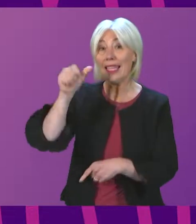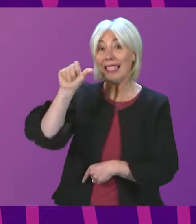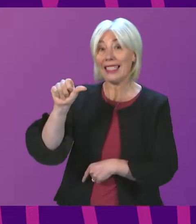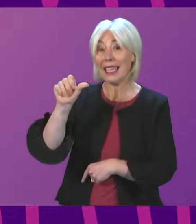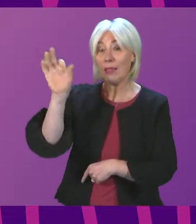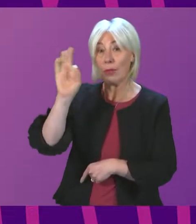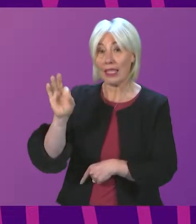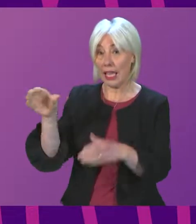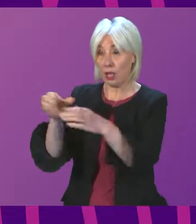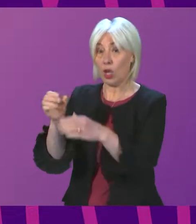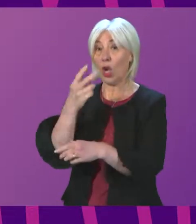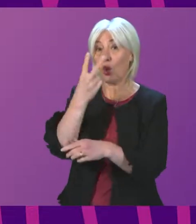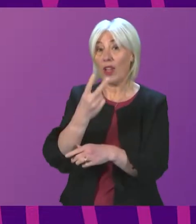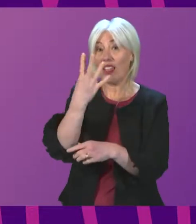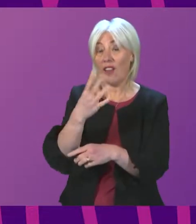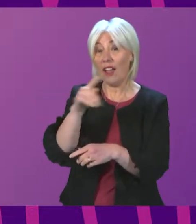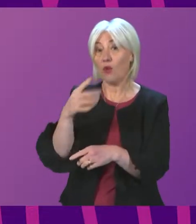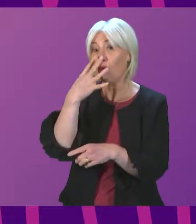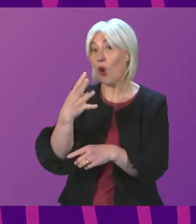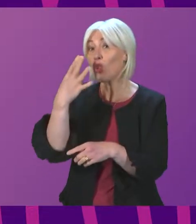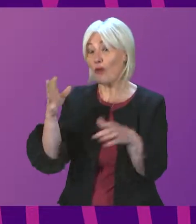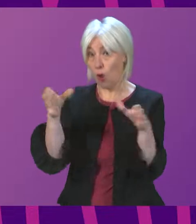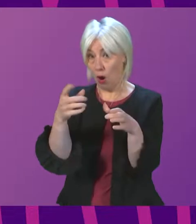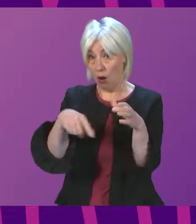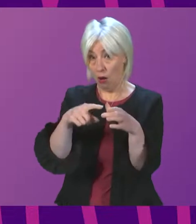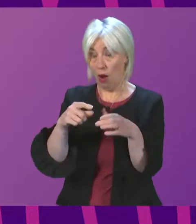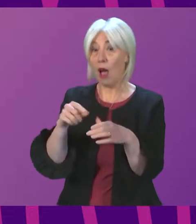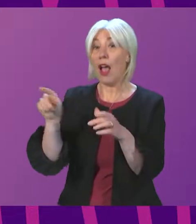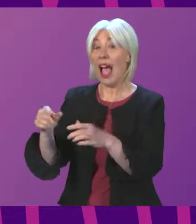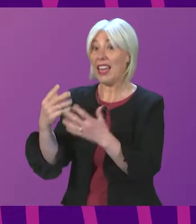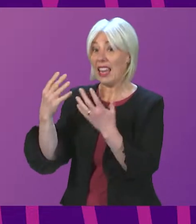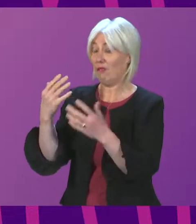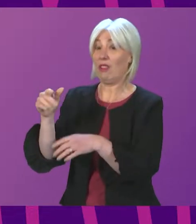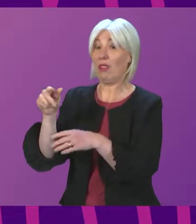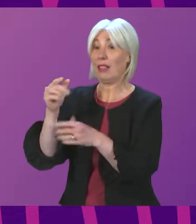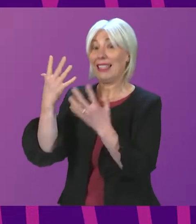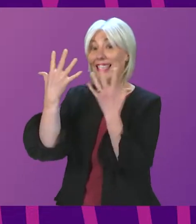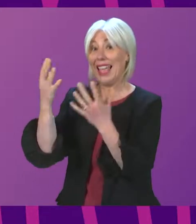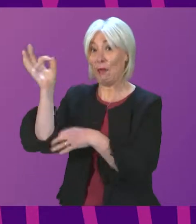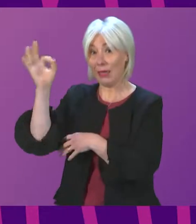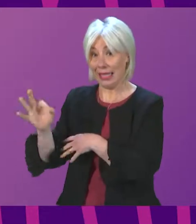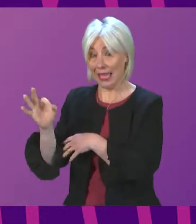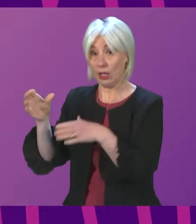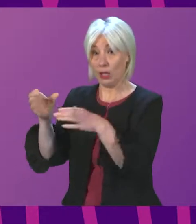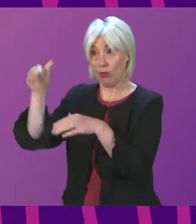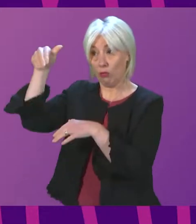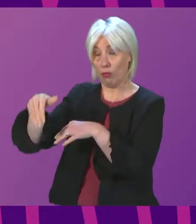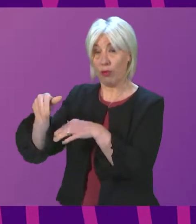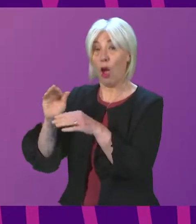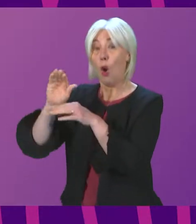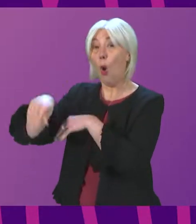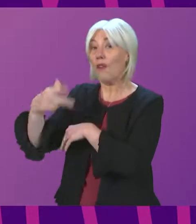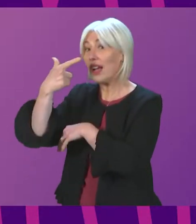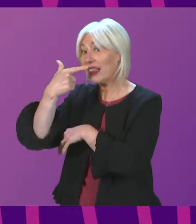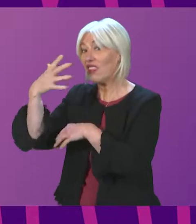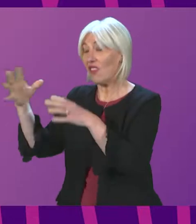per cent in the 25 to 44-year-old age group and by more than 10 per cent in those aged 75 and over. However, in other